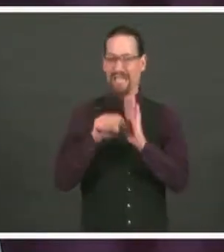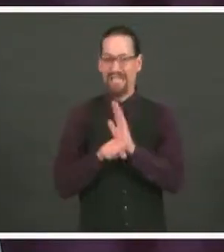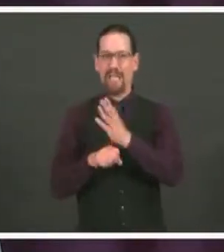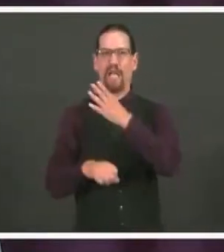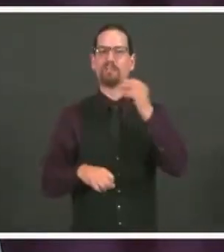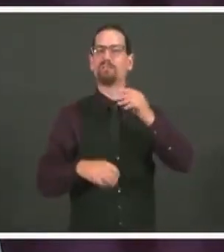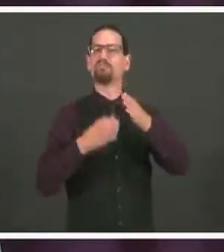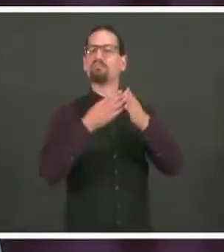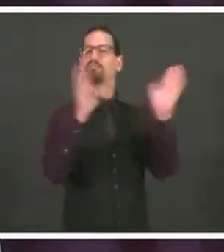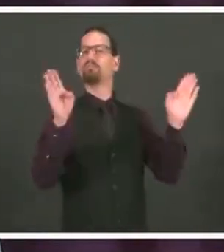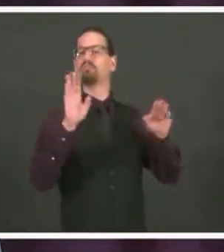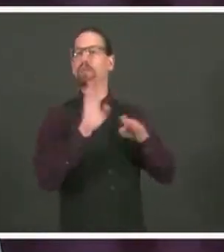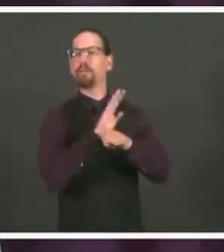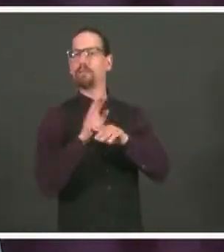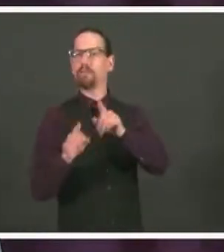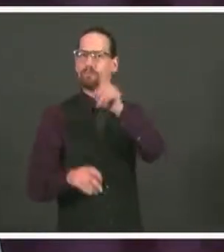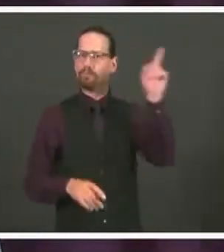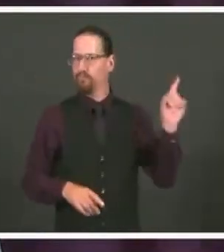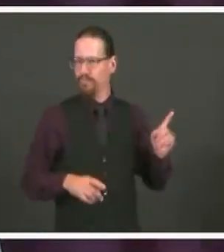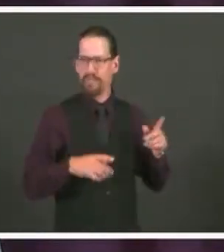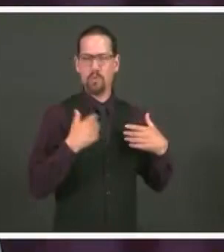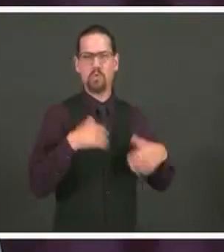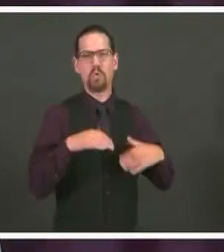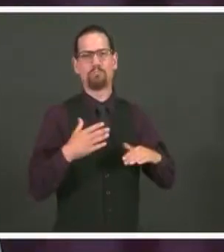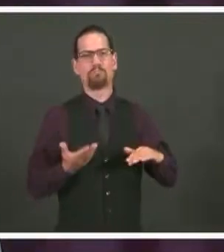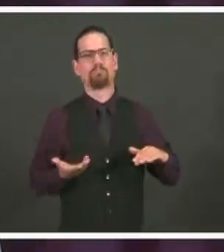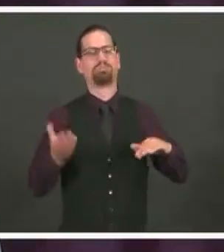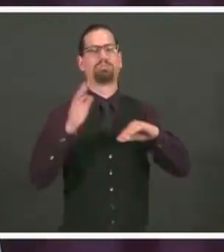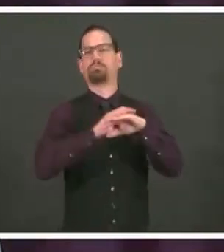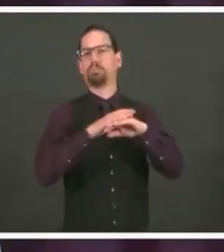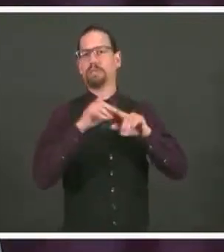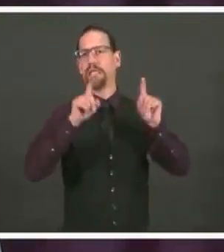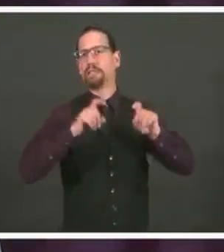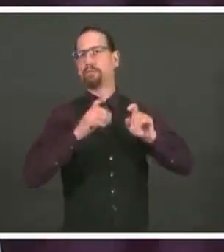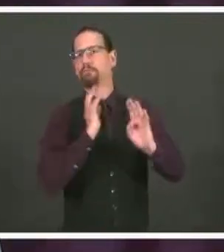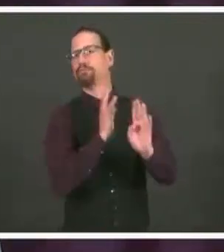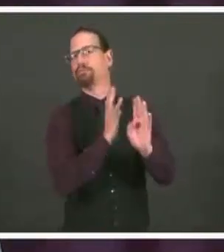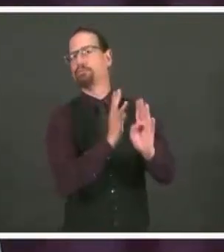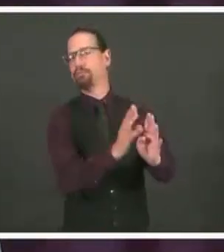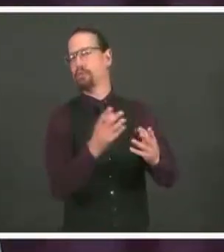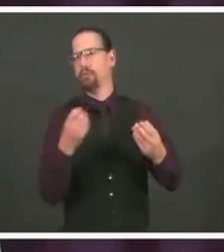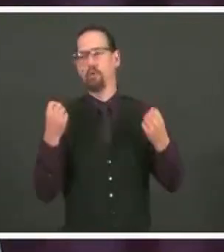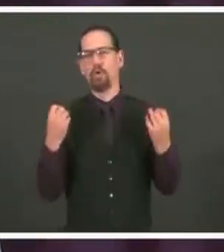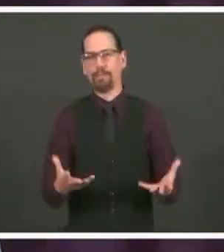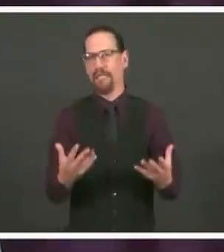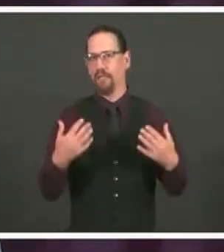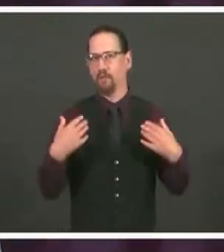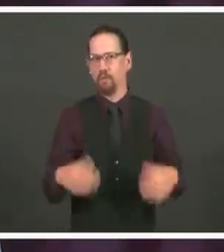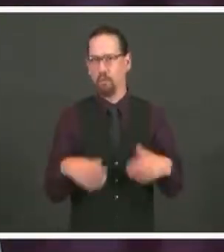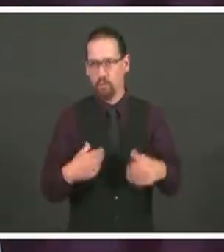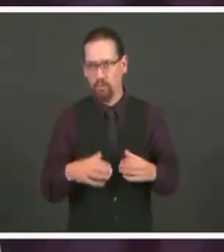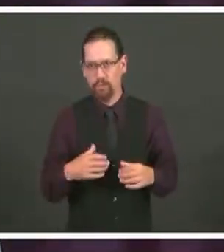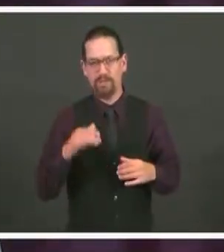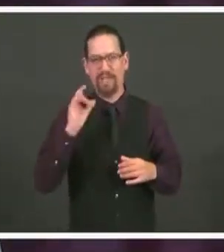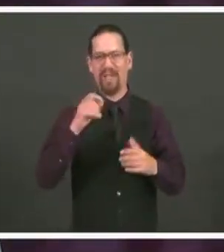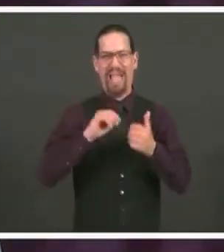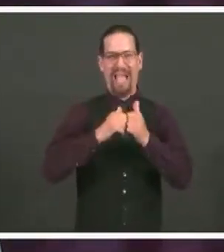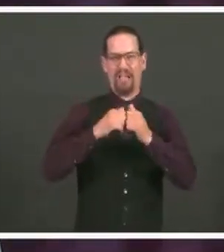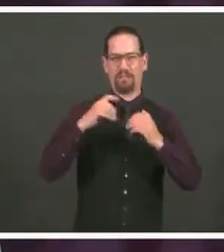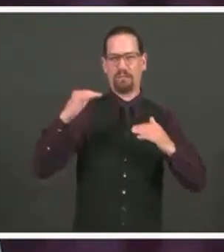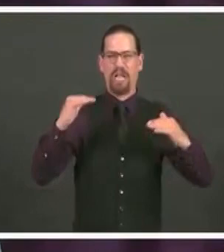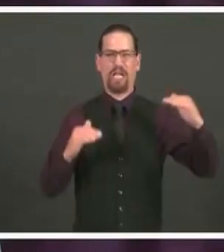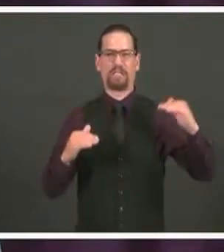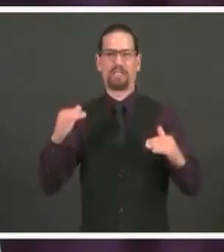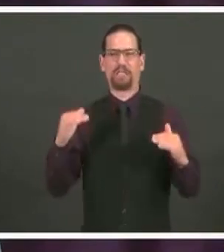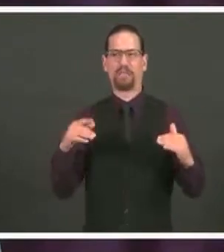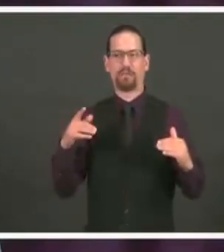are handling hundreds and thousands of specimens each day. So we want to find that balance of making it so that people are not